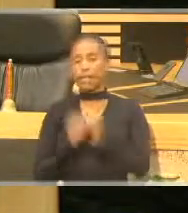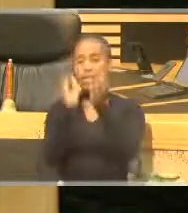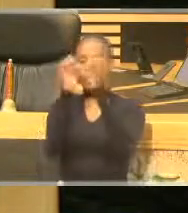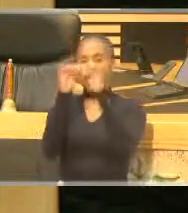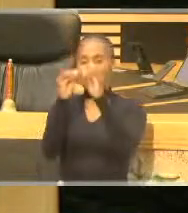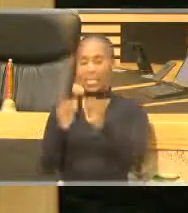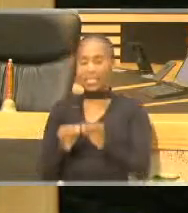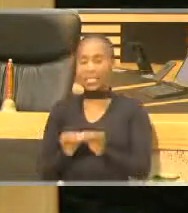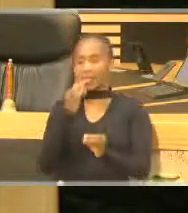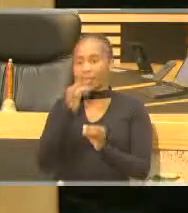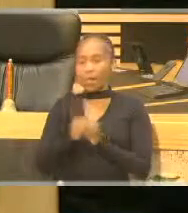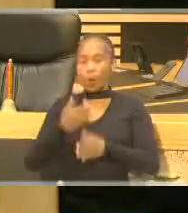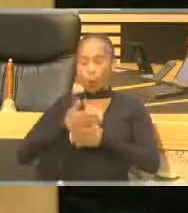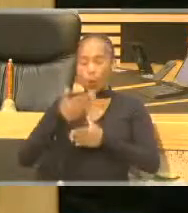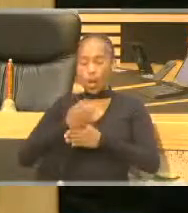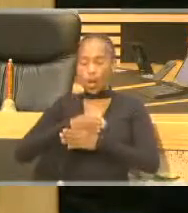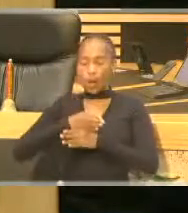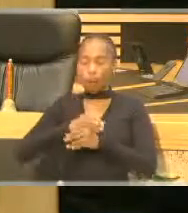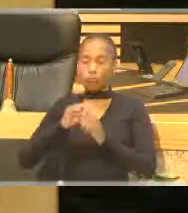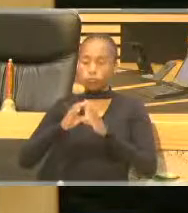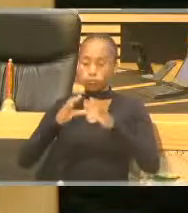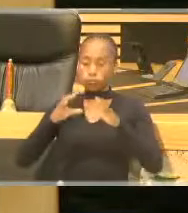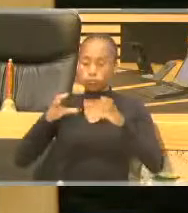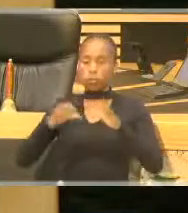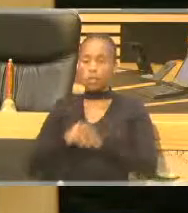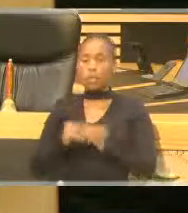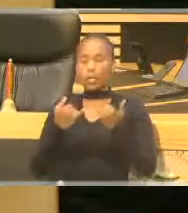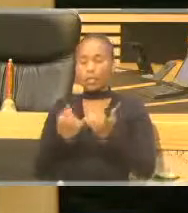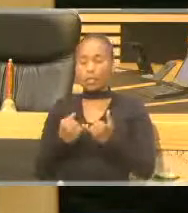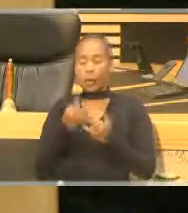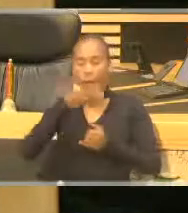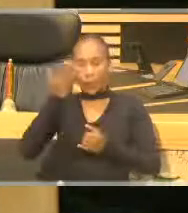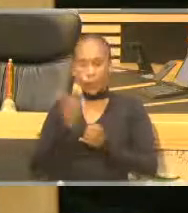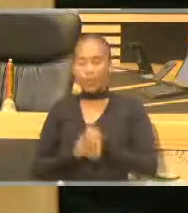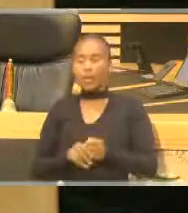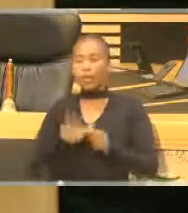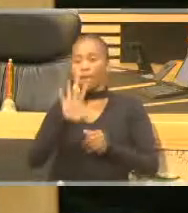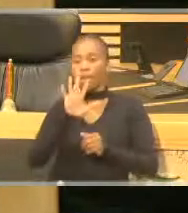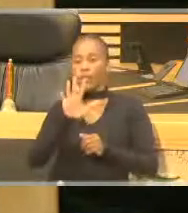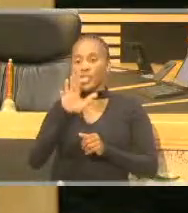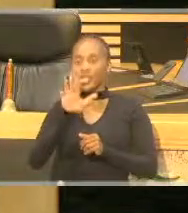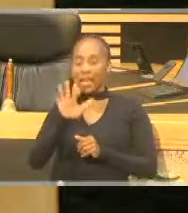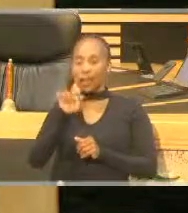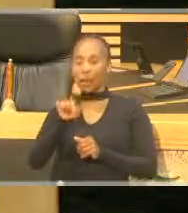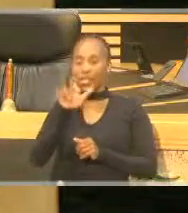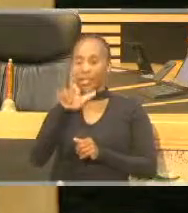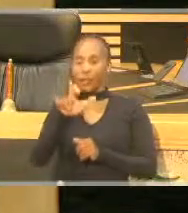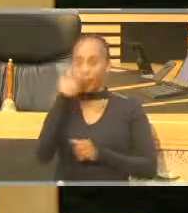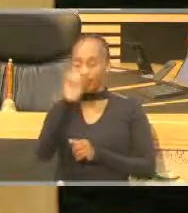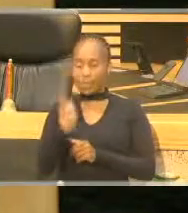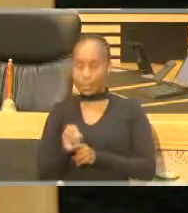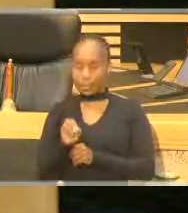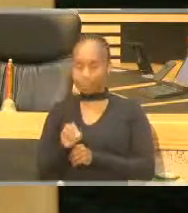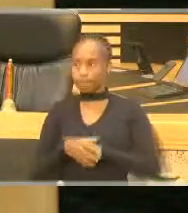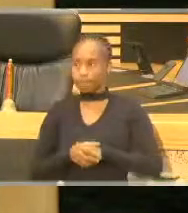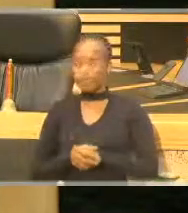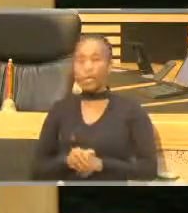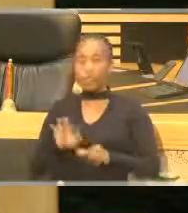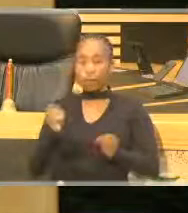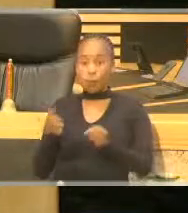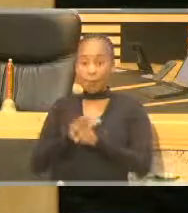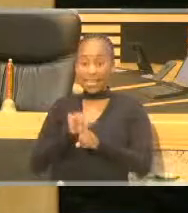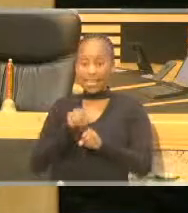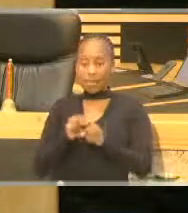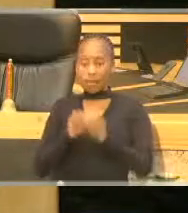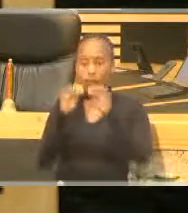numbers, currently standing at 47.9%, with youth dominating those numbers. This